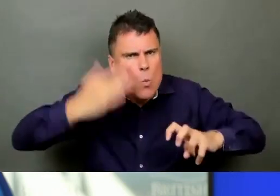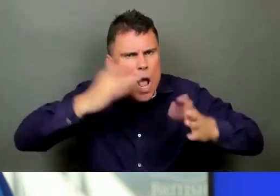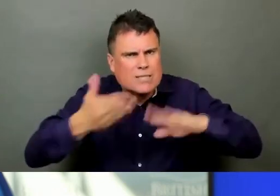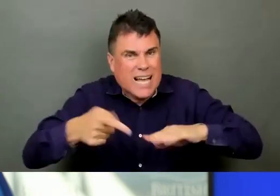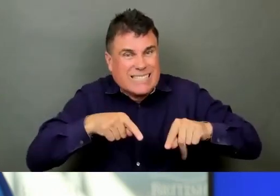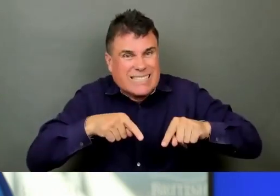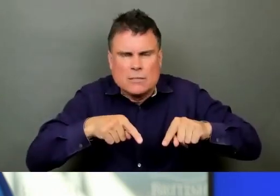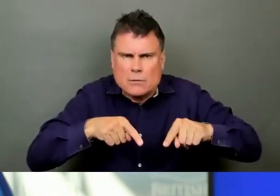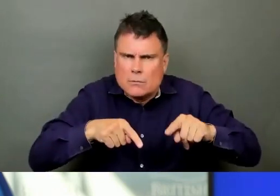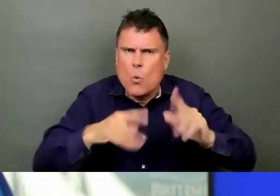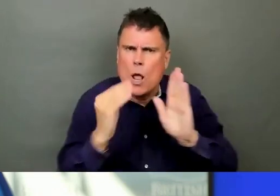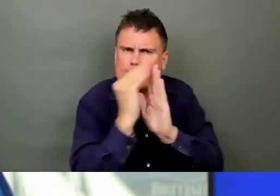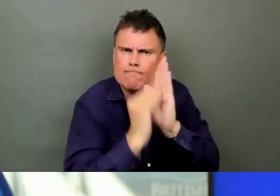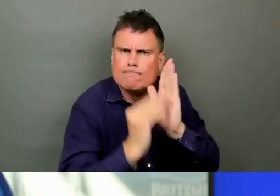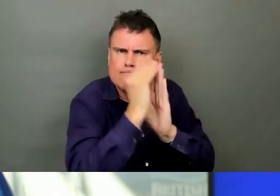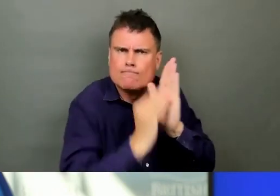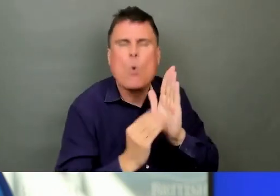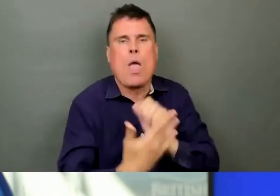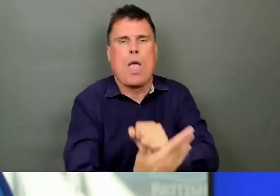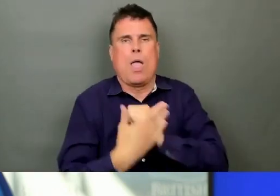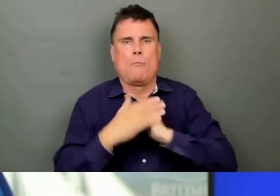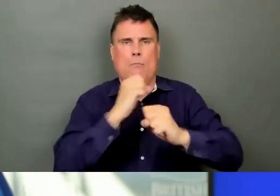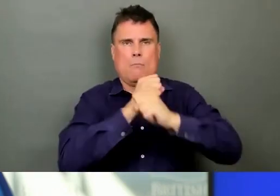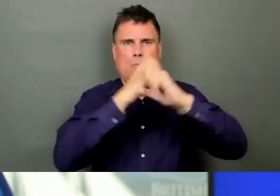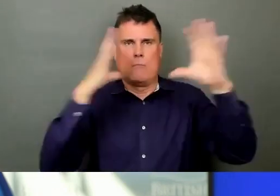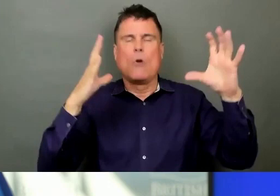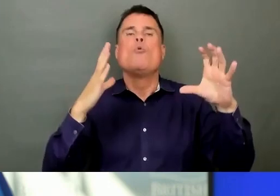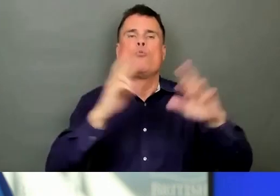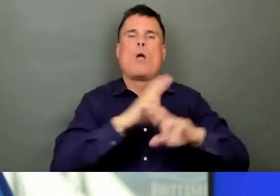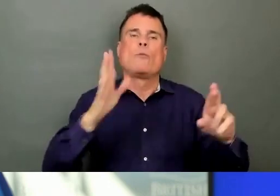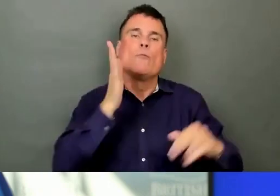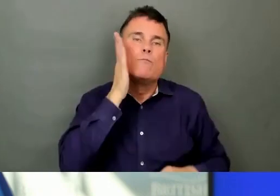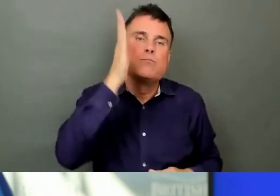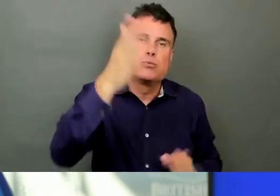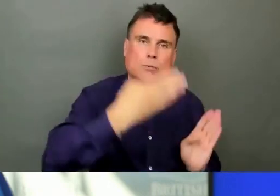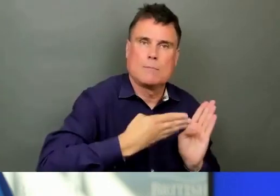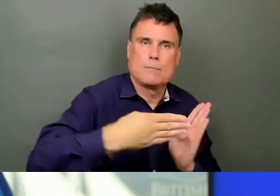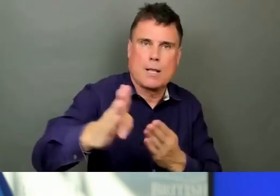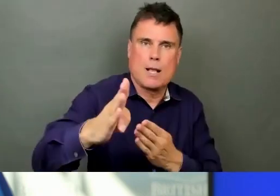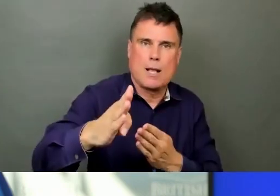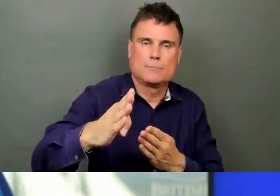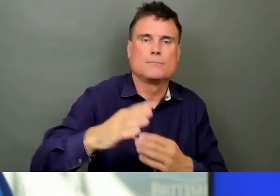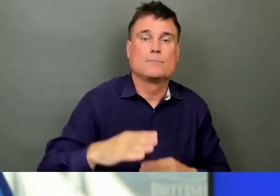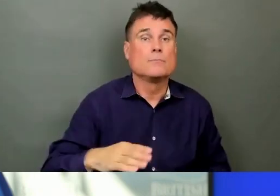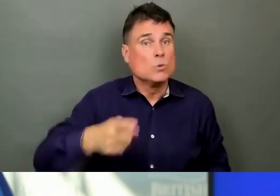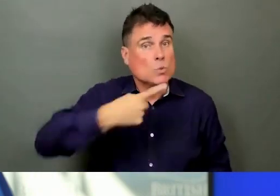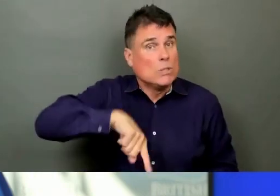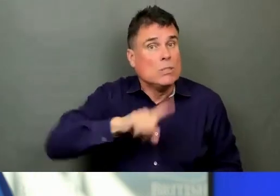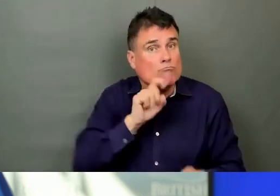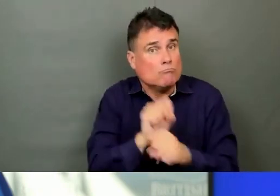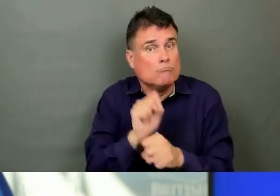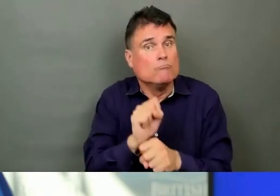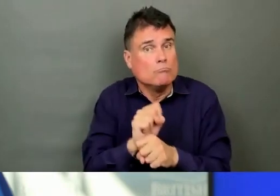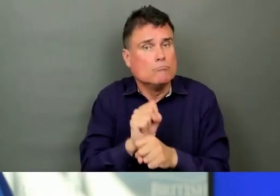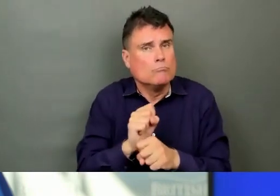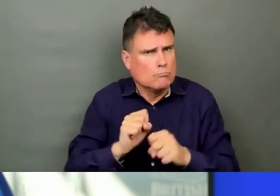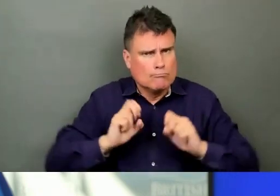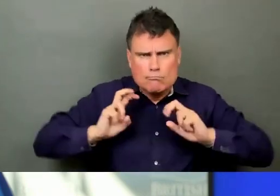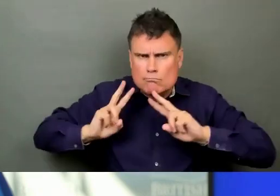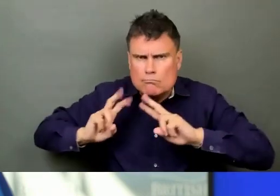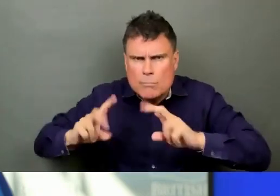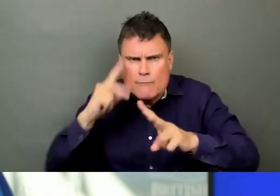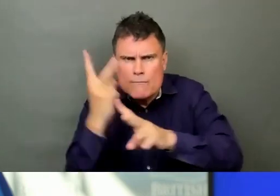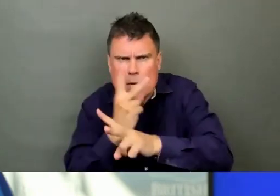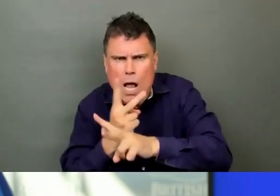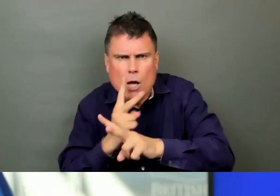-19, data around illness as well that is significant. And that can include the data